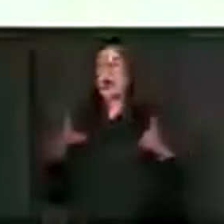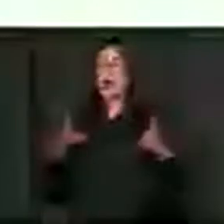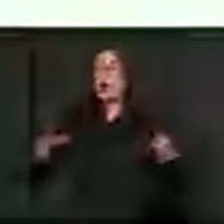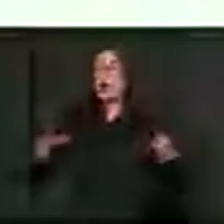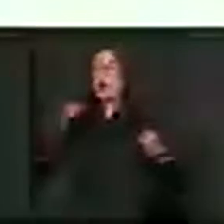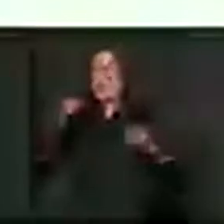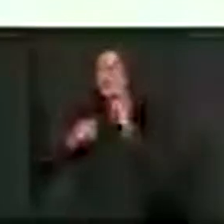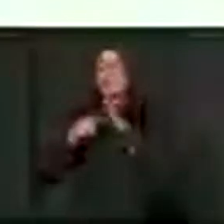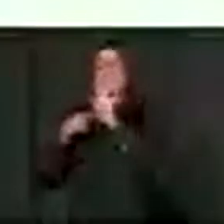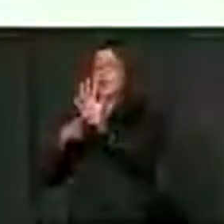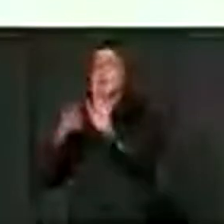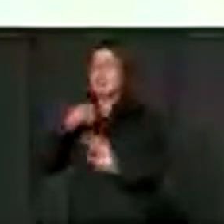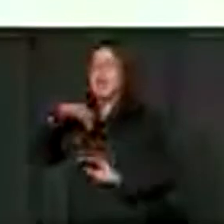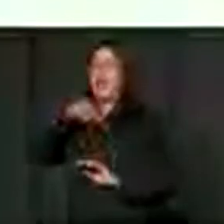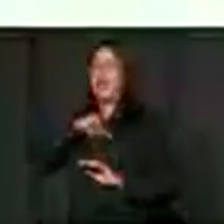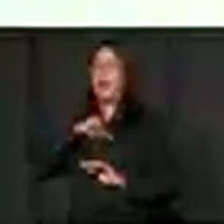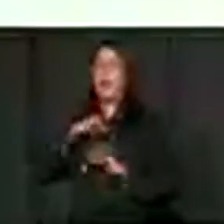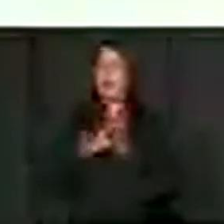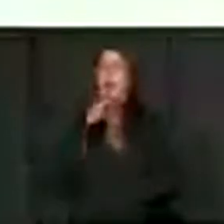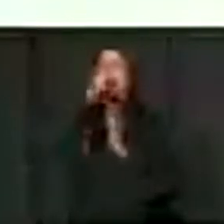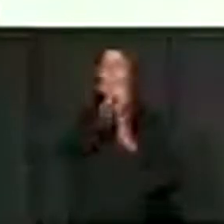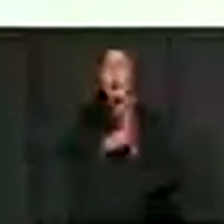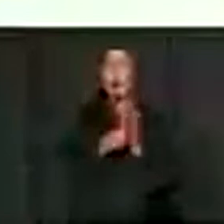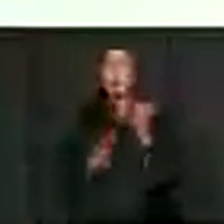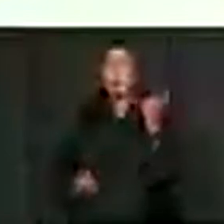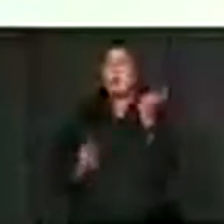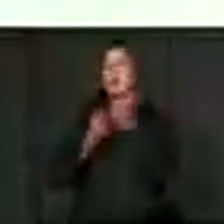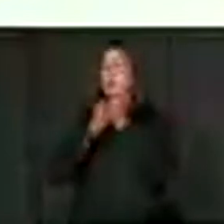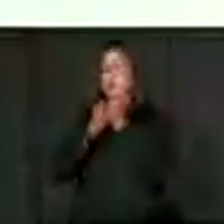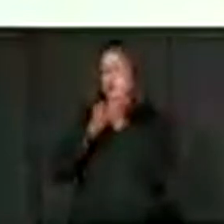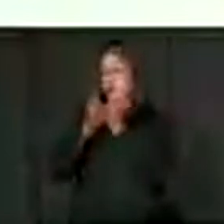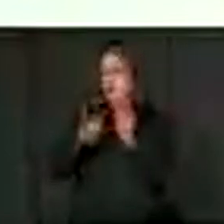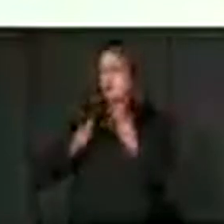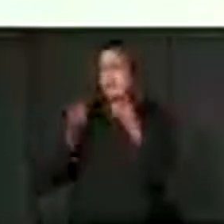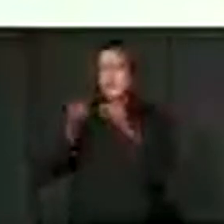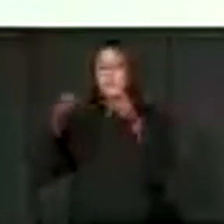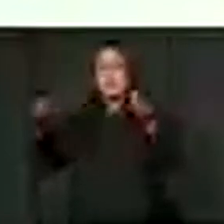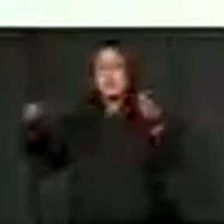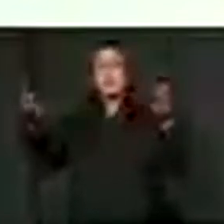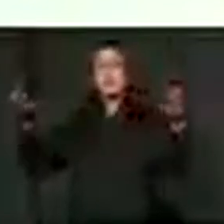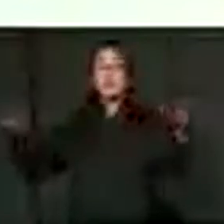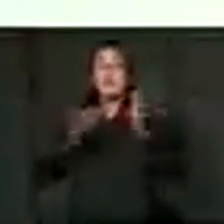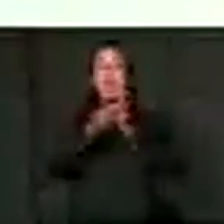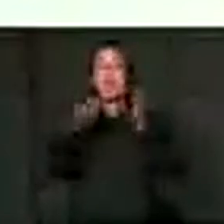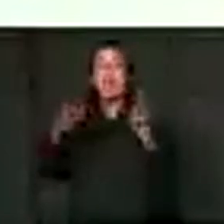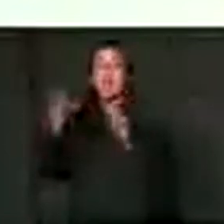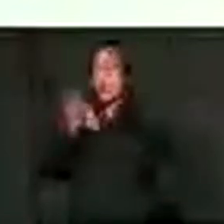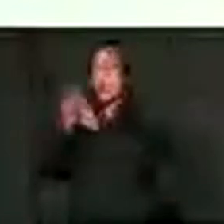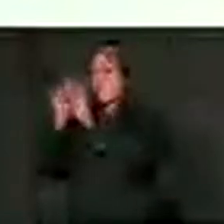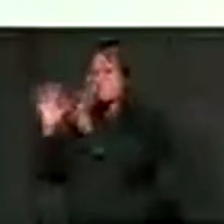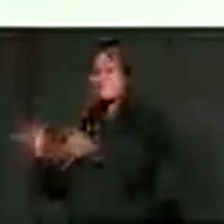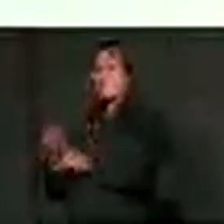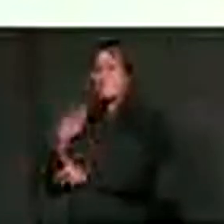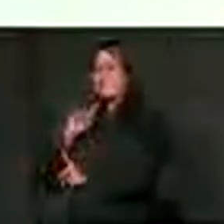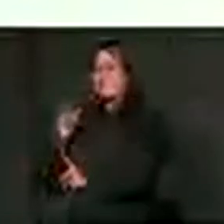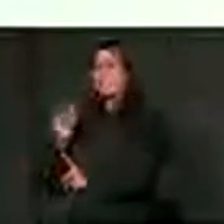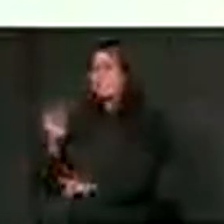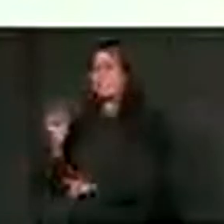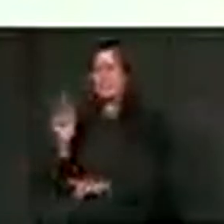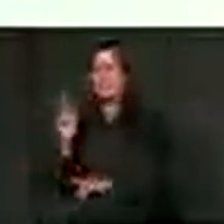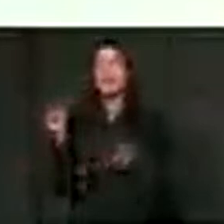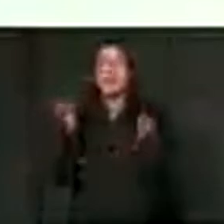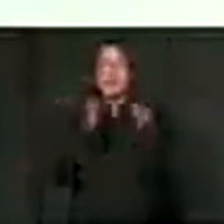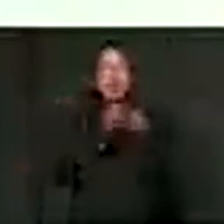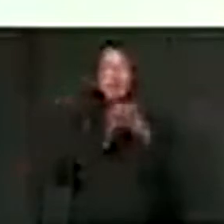testament on the intervention of programs and support that we have been receiving, not only from our teachers or from ourselves as a sector,